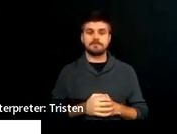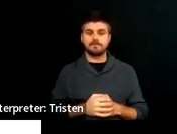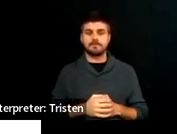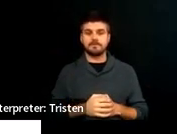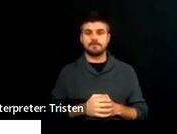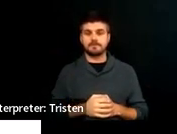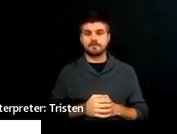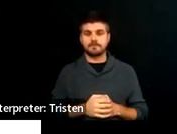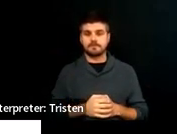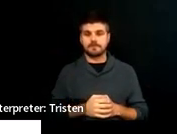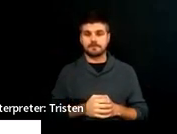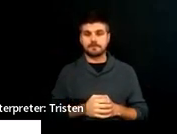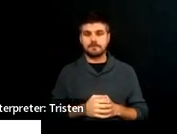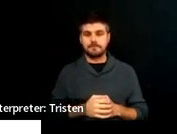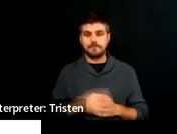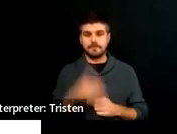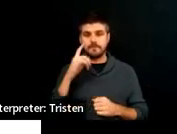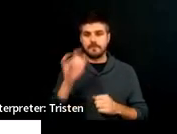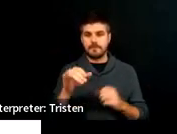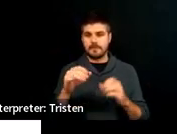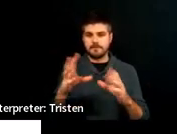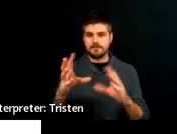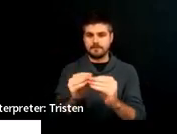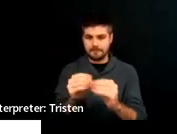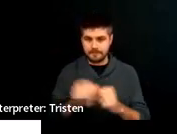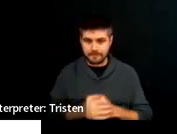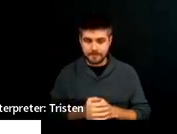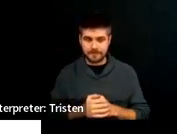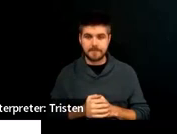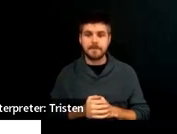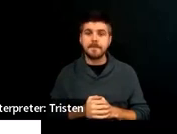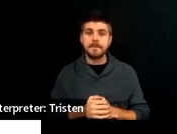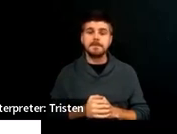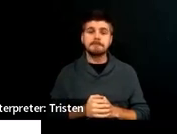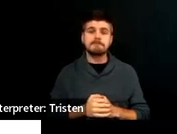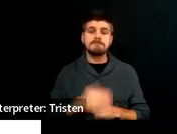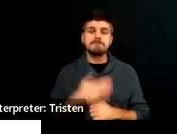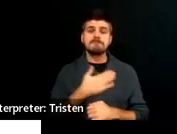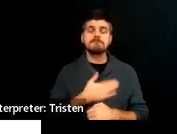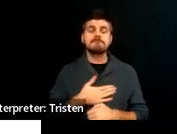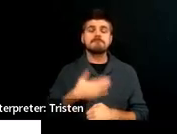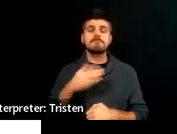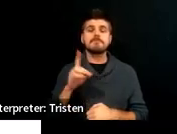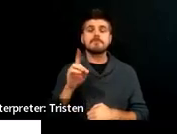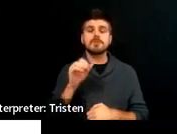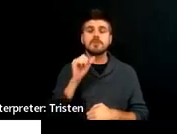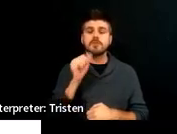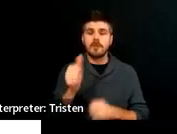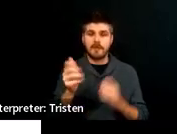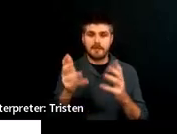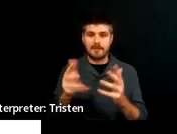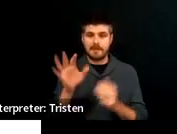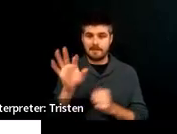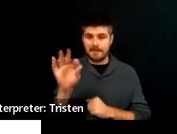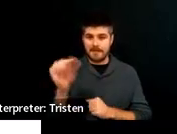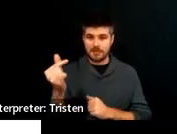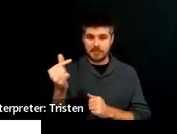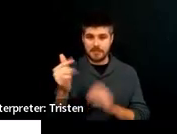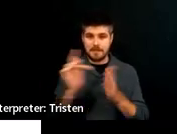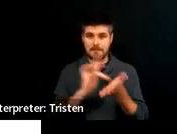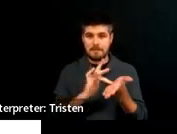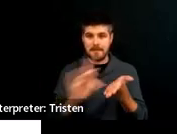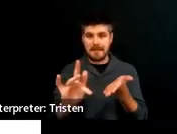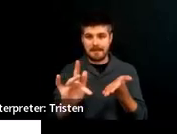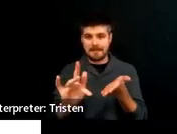transition discussion table. Please do not leave 9G blank. I can't tell you